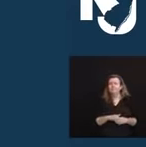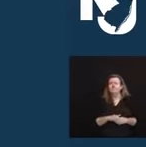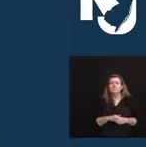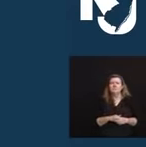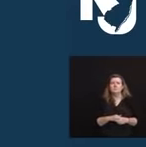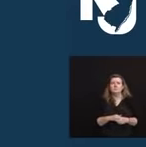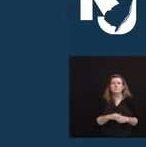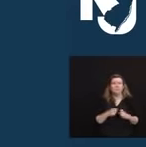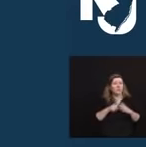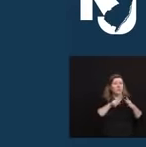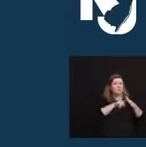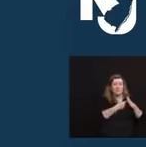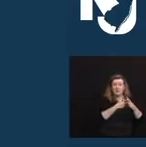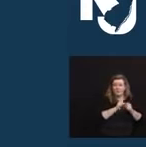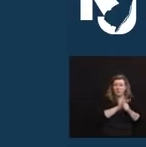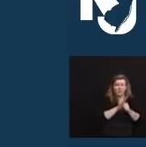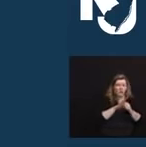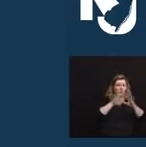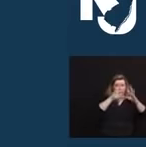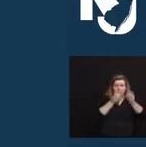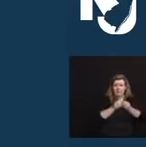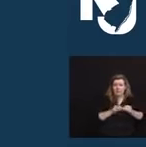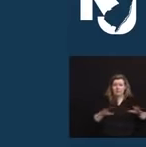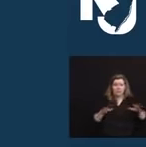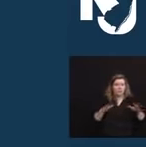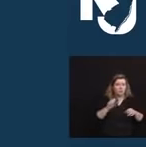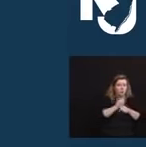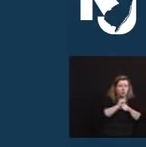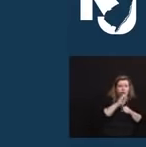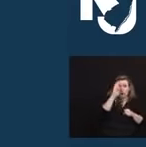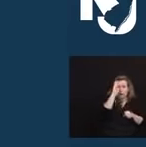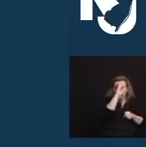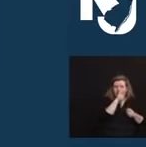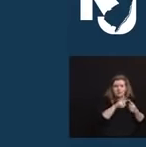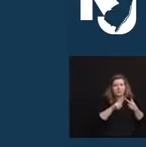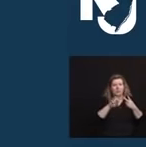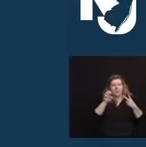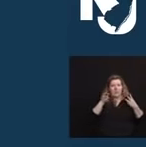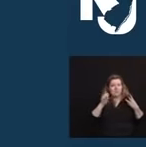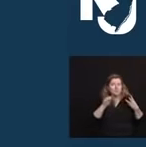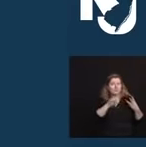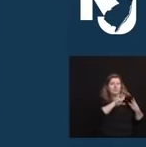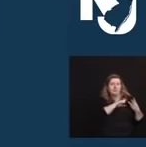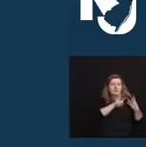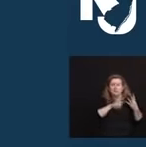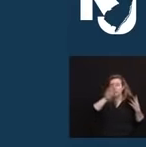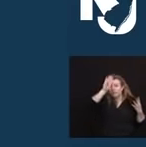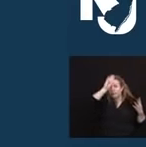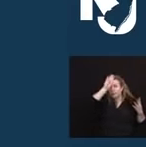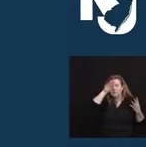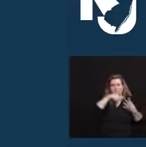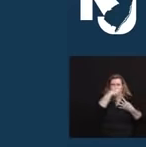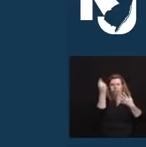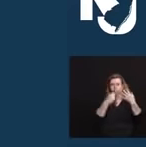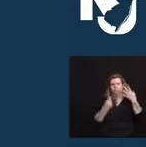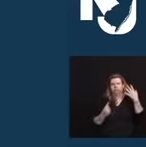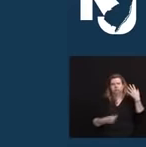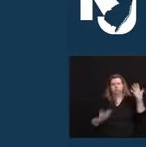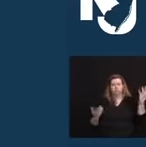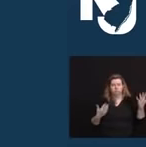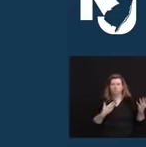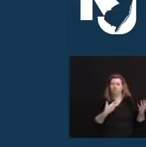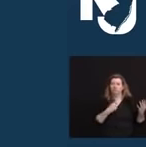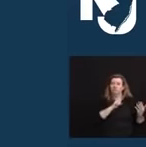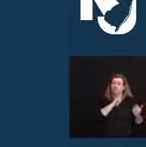pandemic, they have risked their lives every day in the battle against COVID, caring for our families while they worry about the